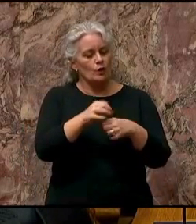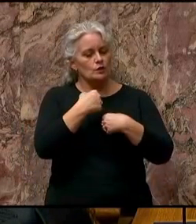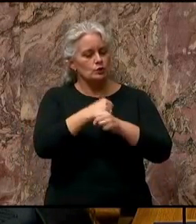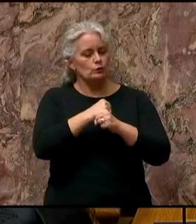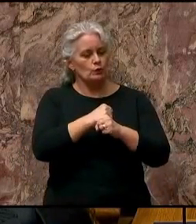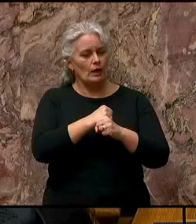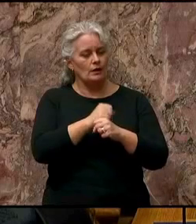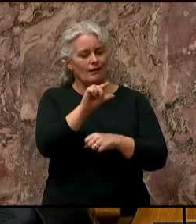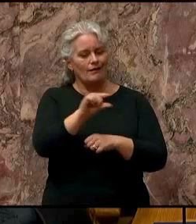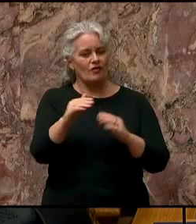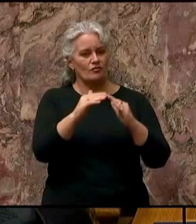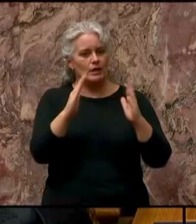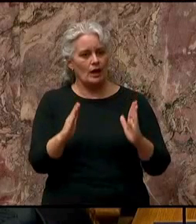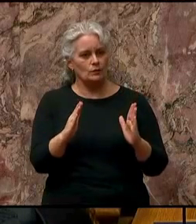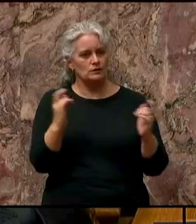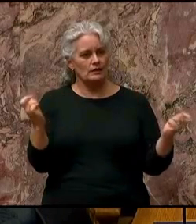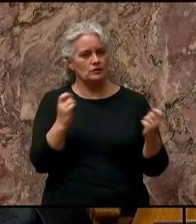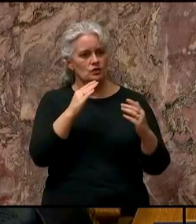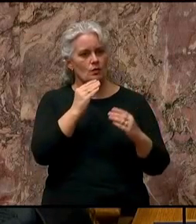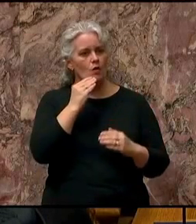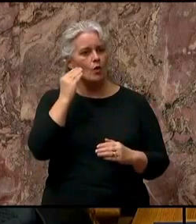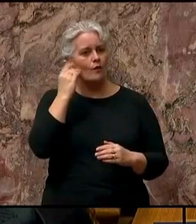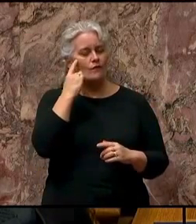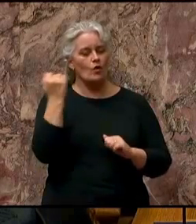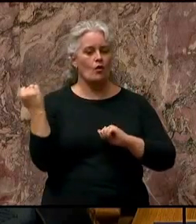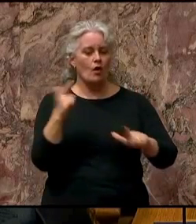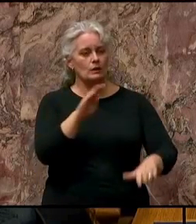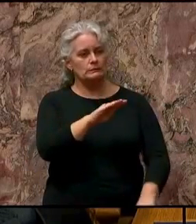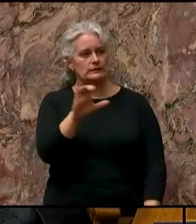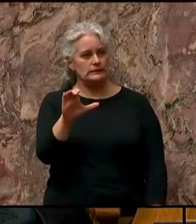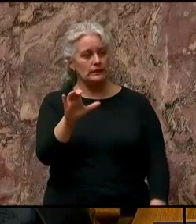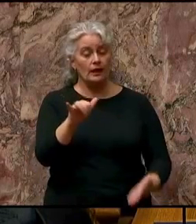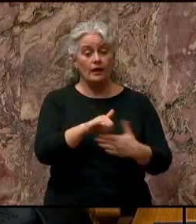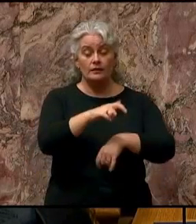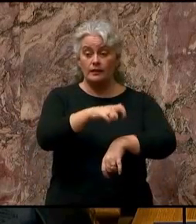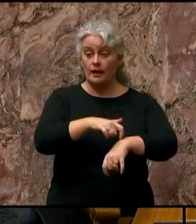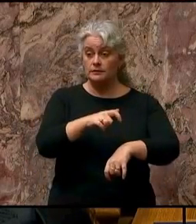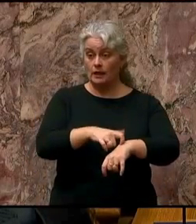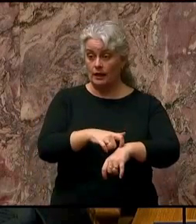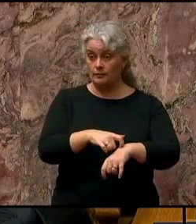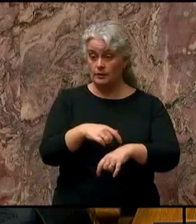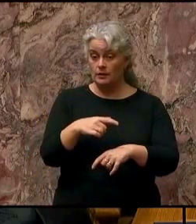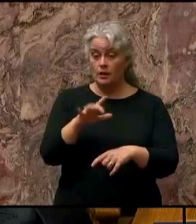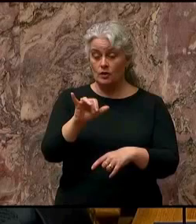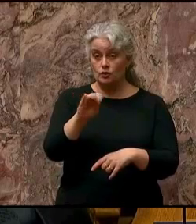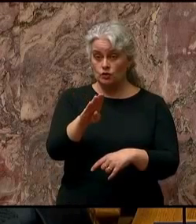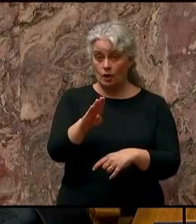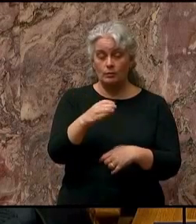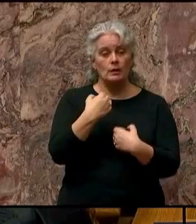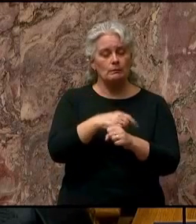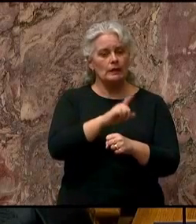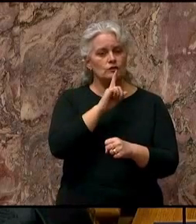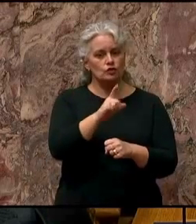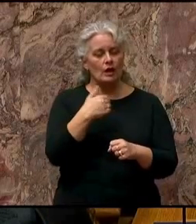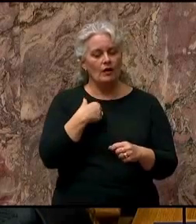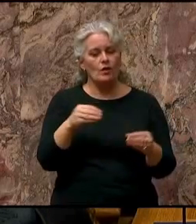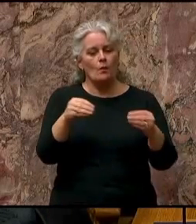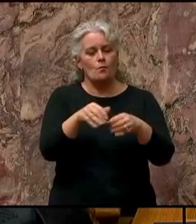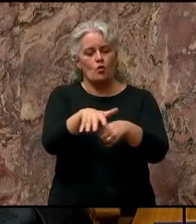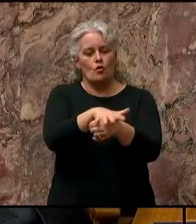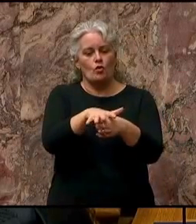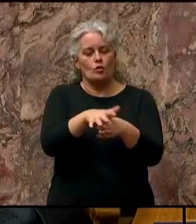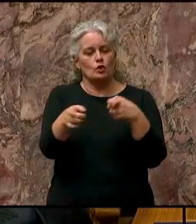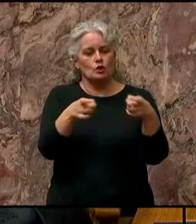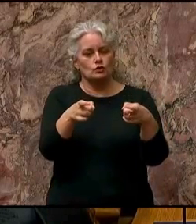ceremonial home of all British Columbians. At that time, the Assembly's task was to assert more local control over